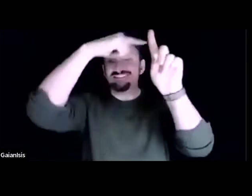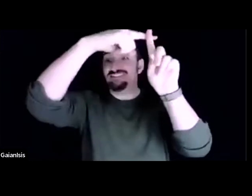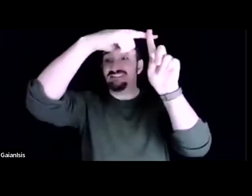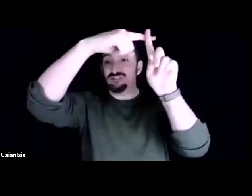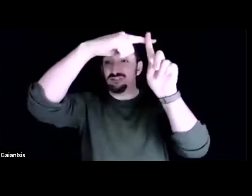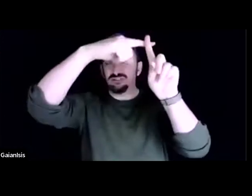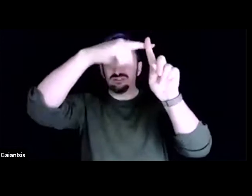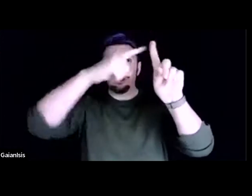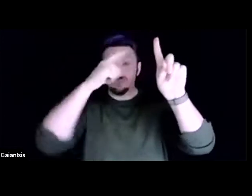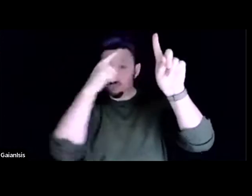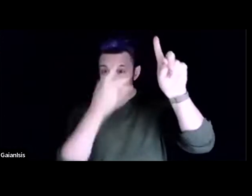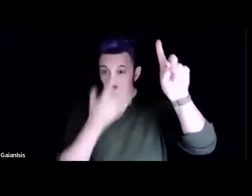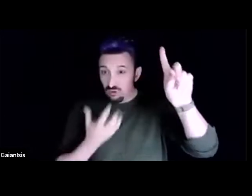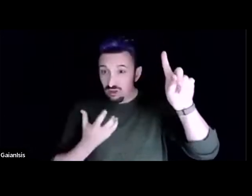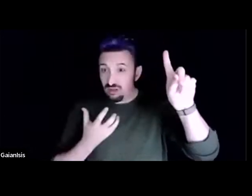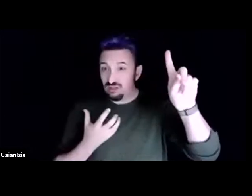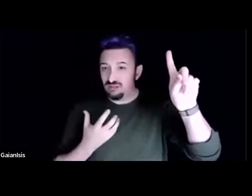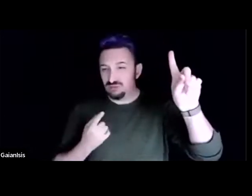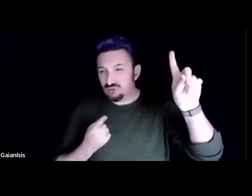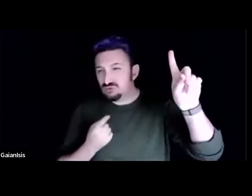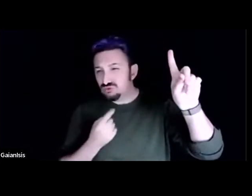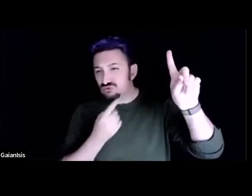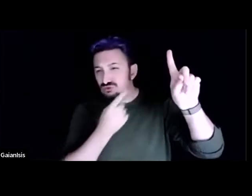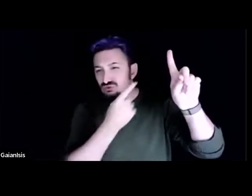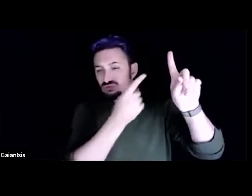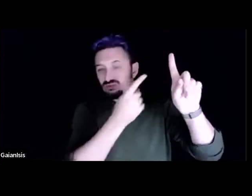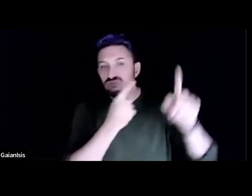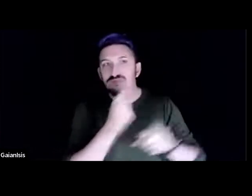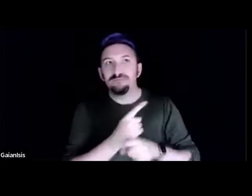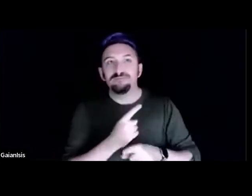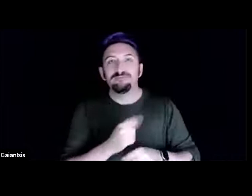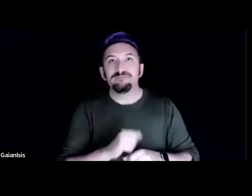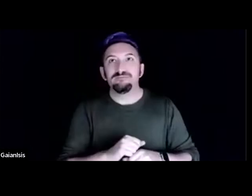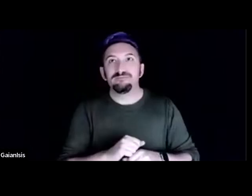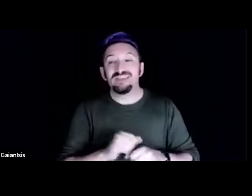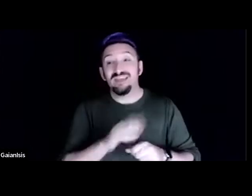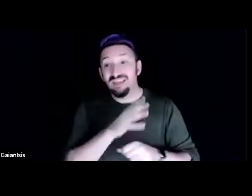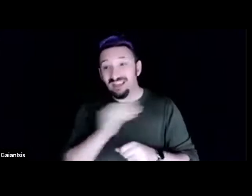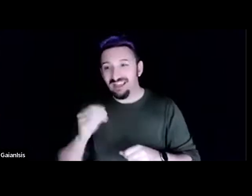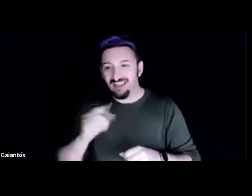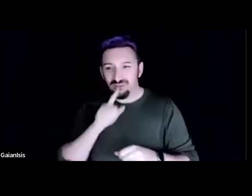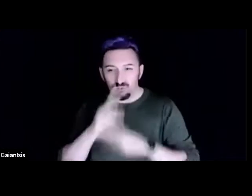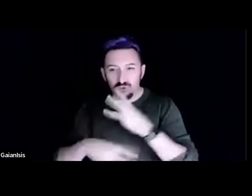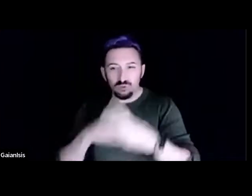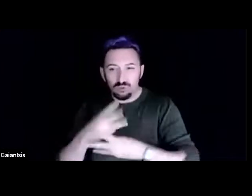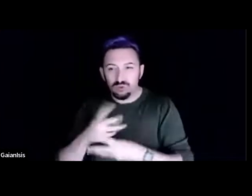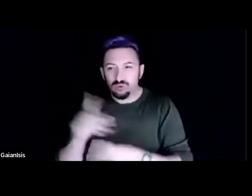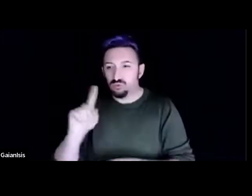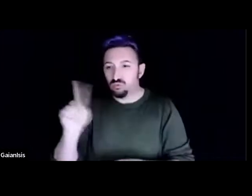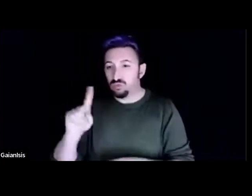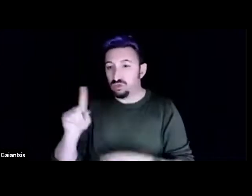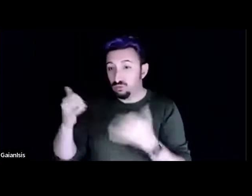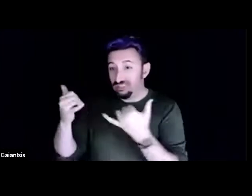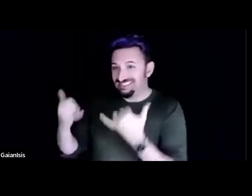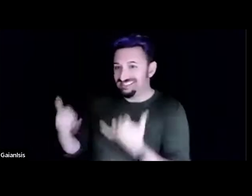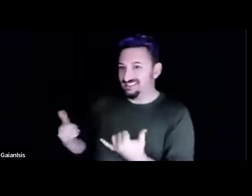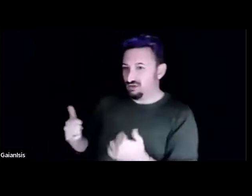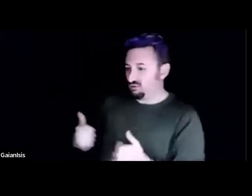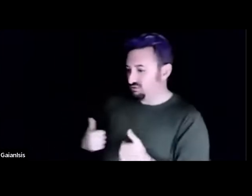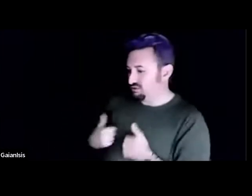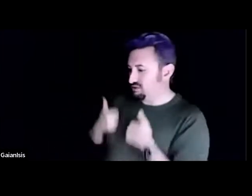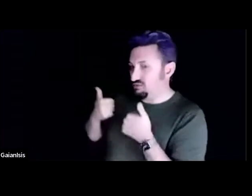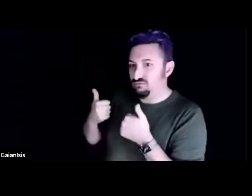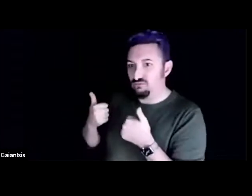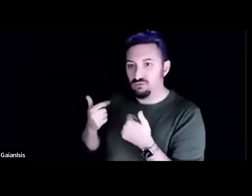and then there's like the practicalities of the world we're actually living in and what's best to do